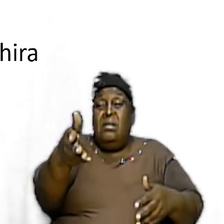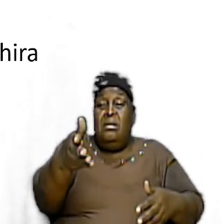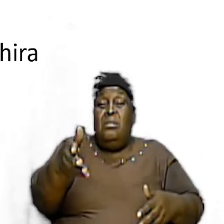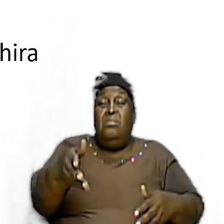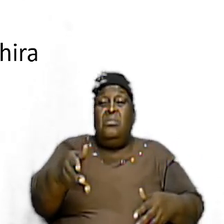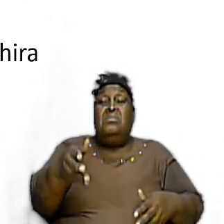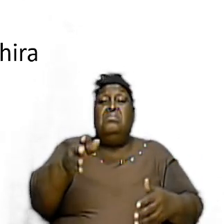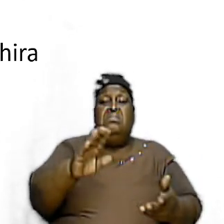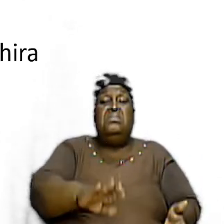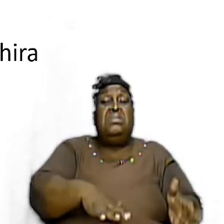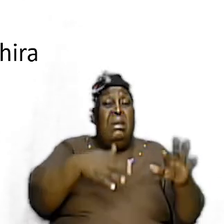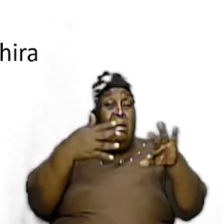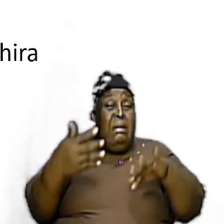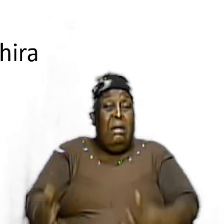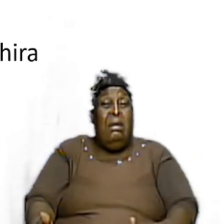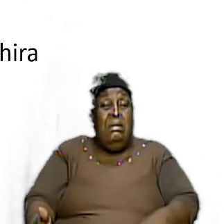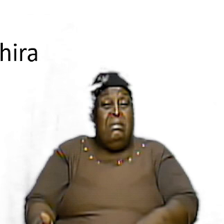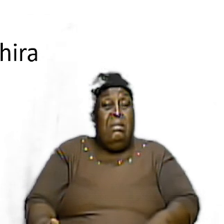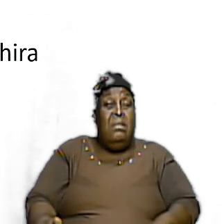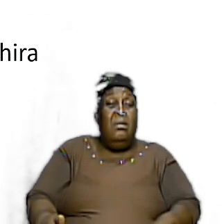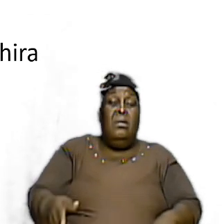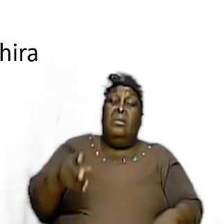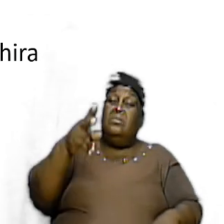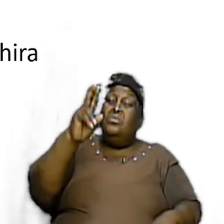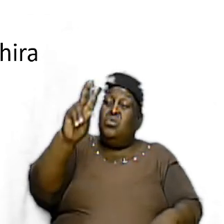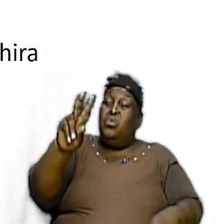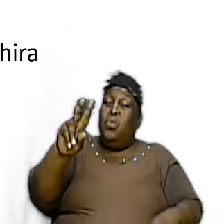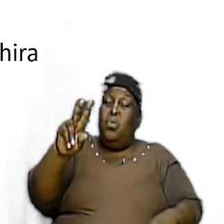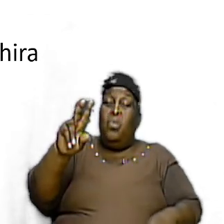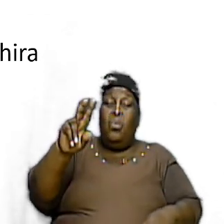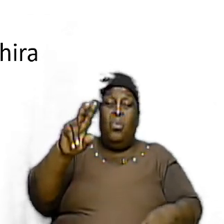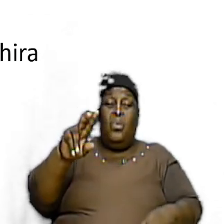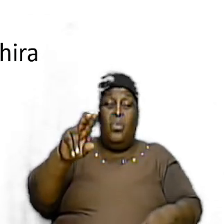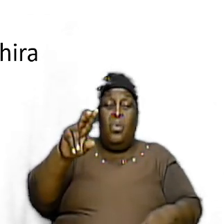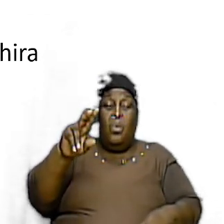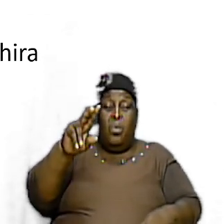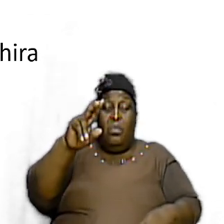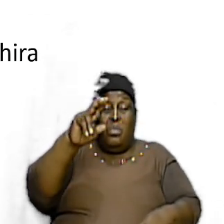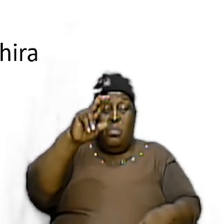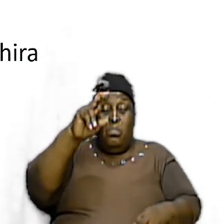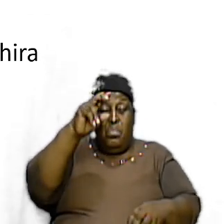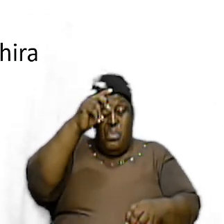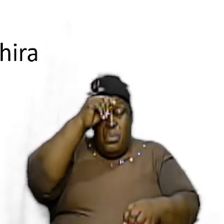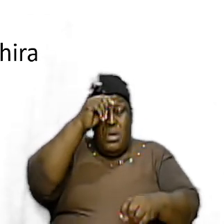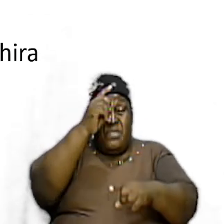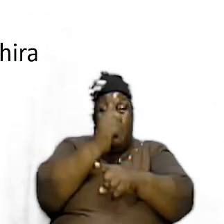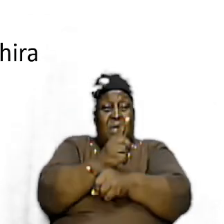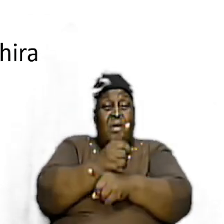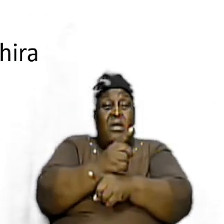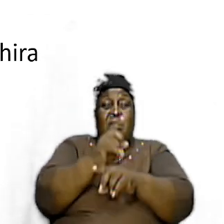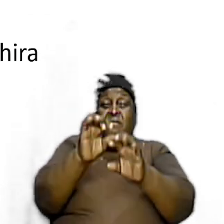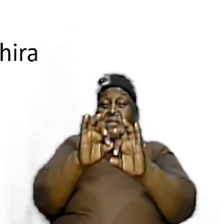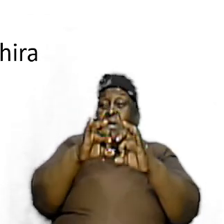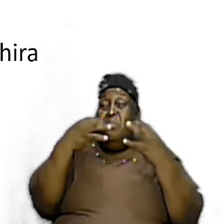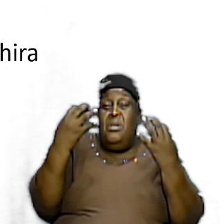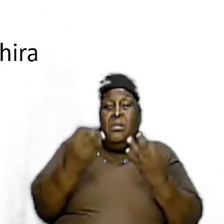two brothers family in the case of Acts it is husband and wife family